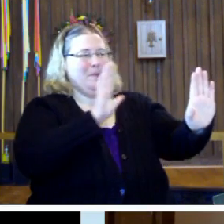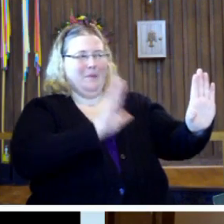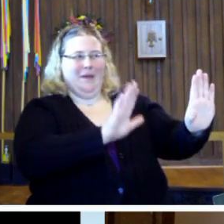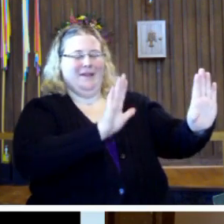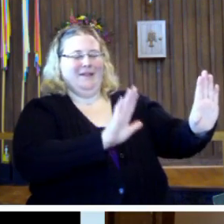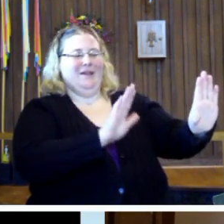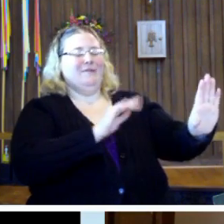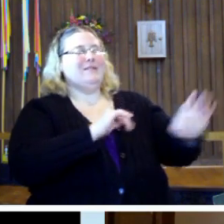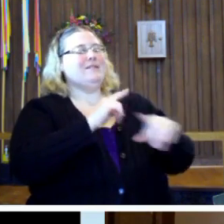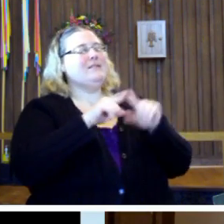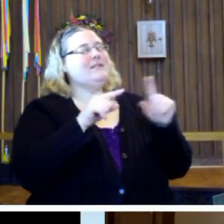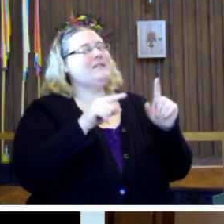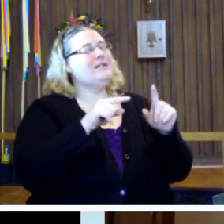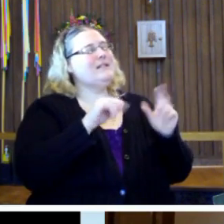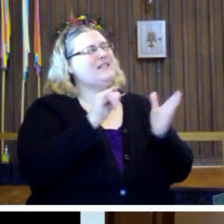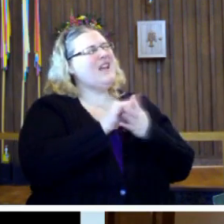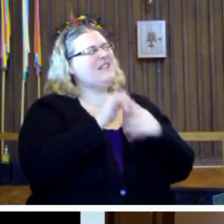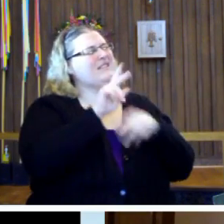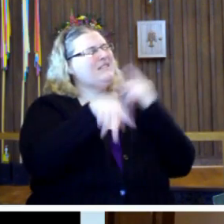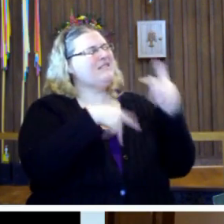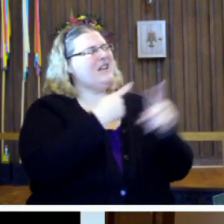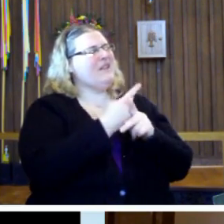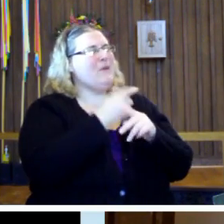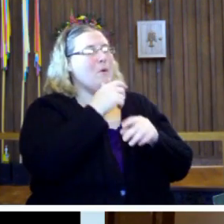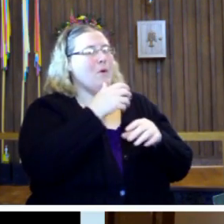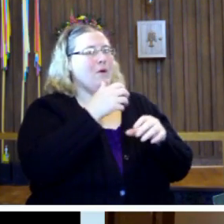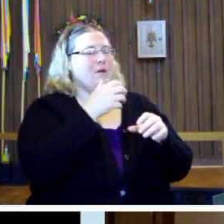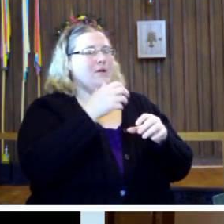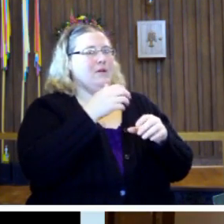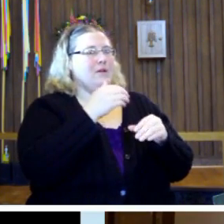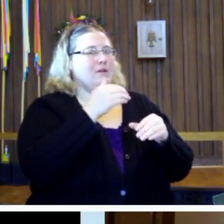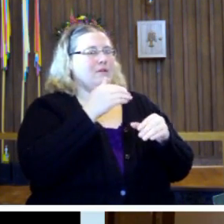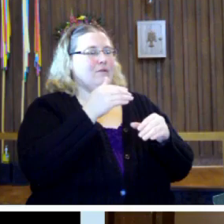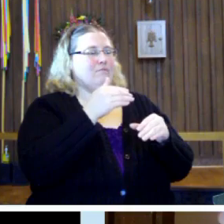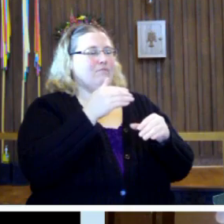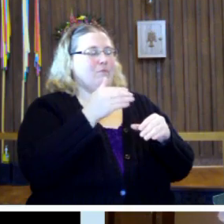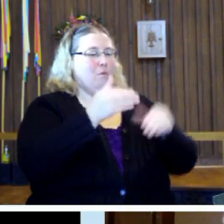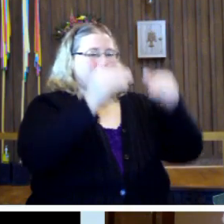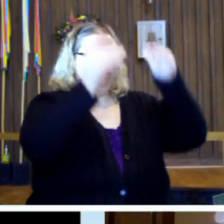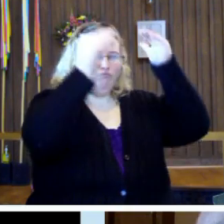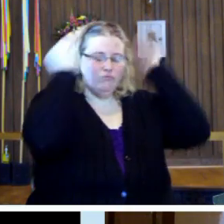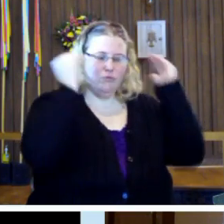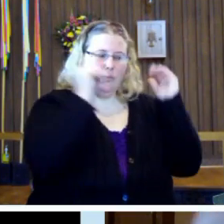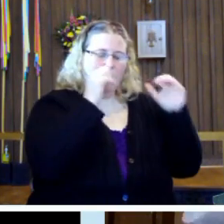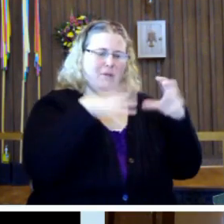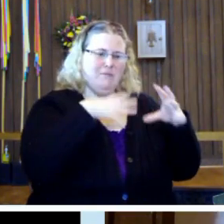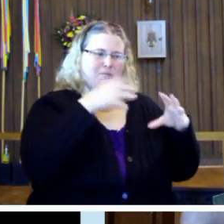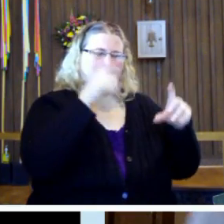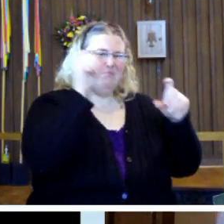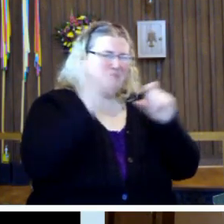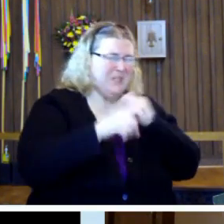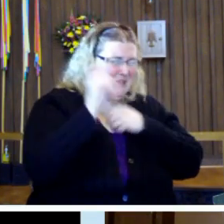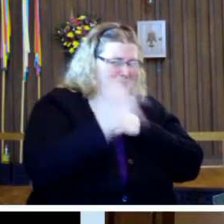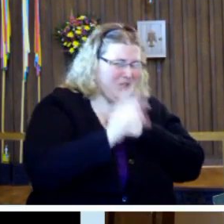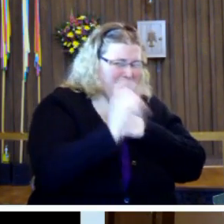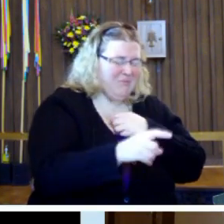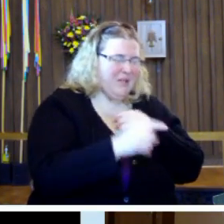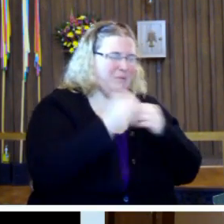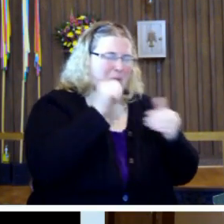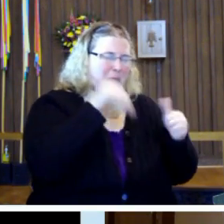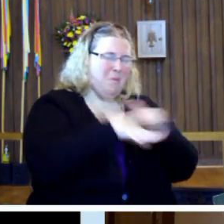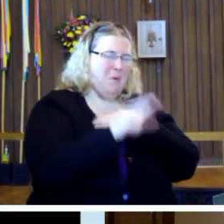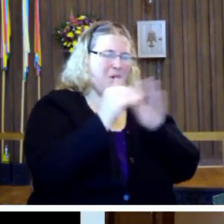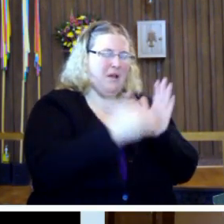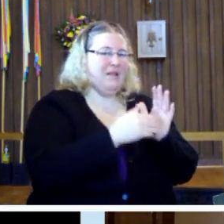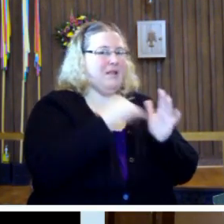You know, it's, it's a, it's that kind of like over-encompassing, overwhelming kind of, you must, you must, you must. And that's